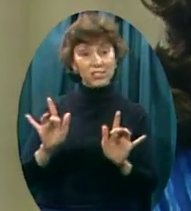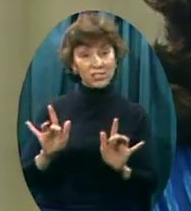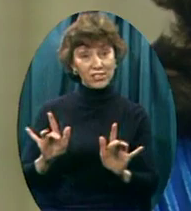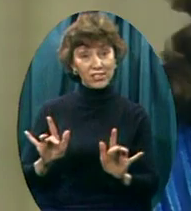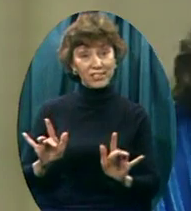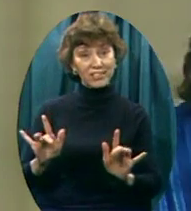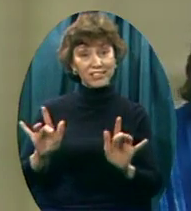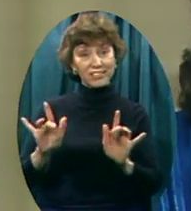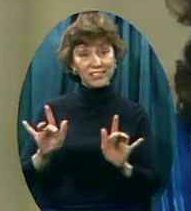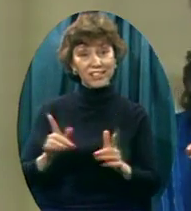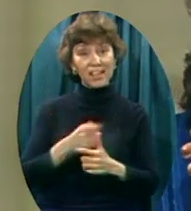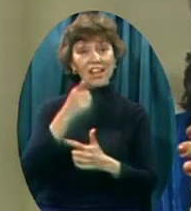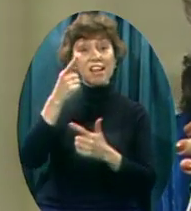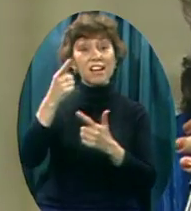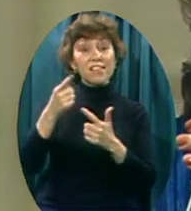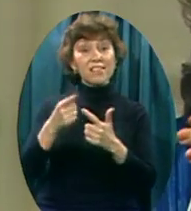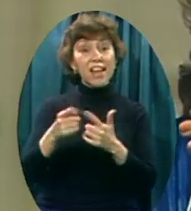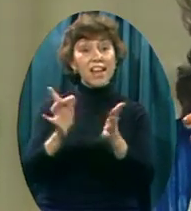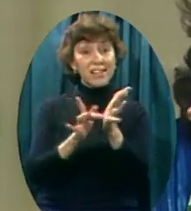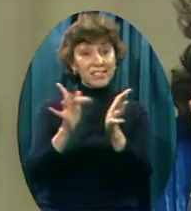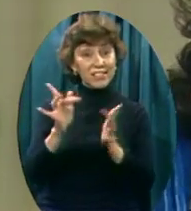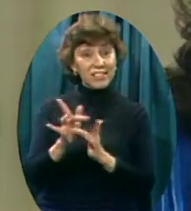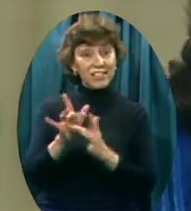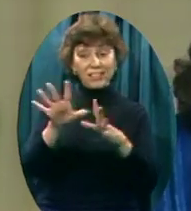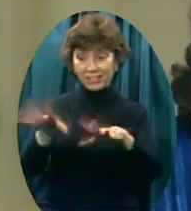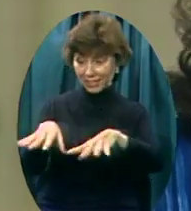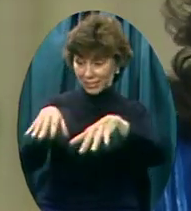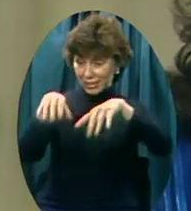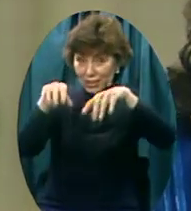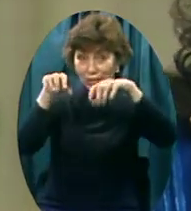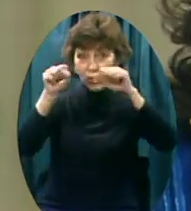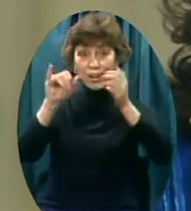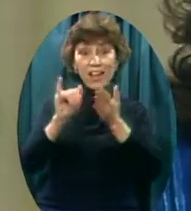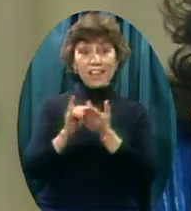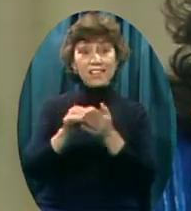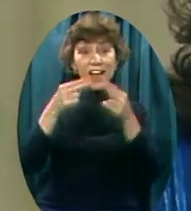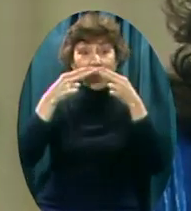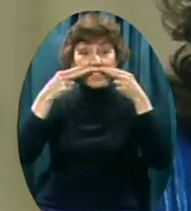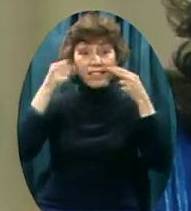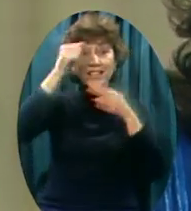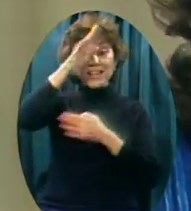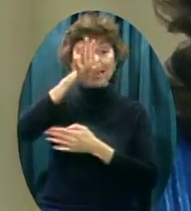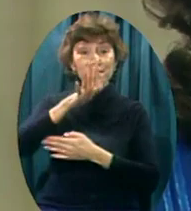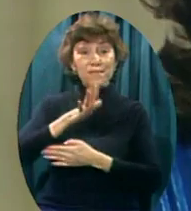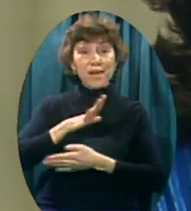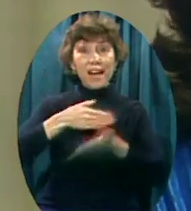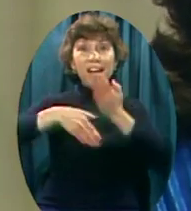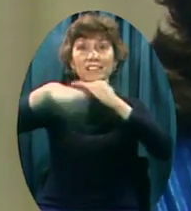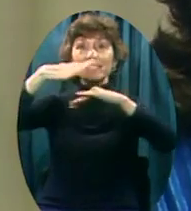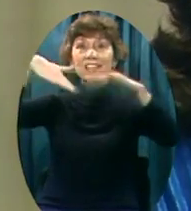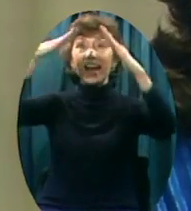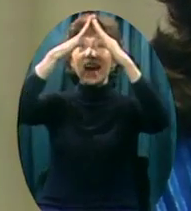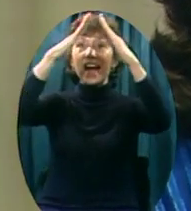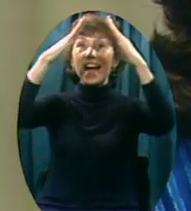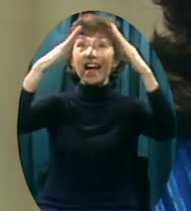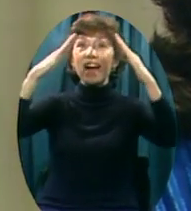Then he took him to paradise